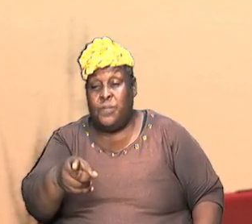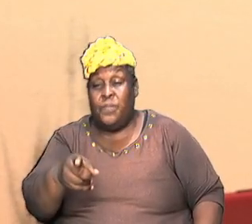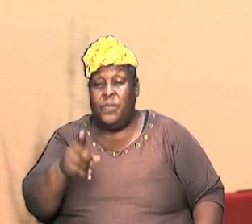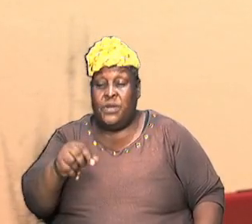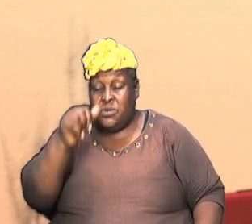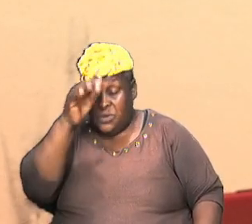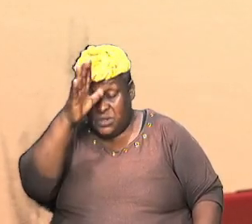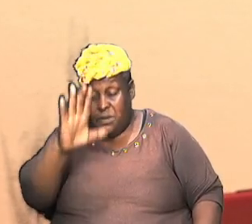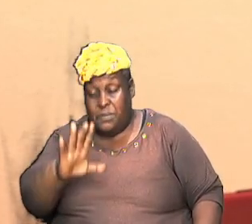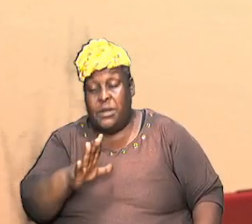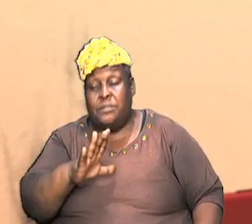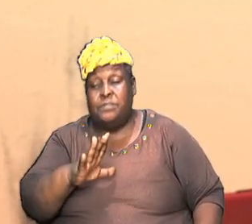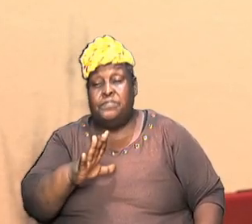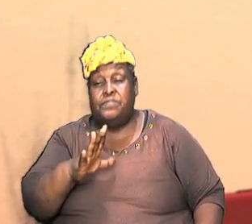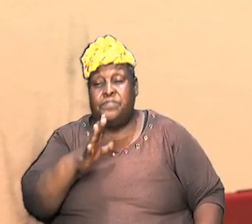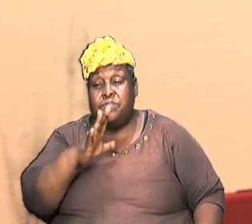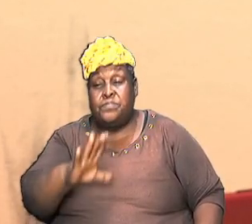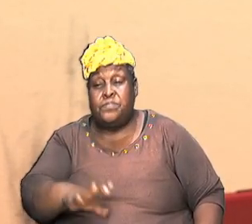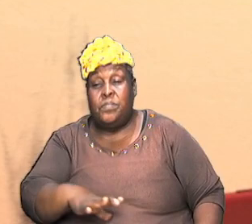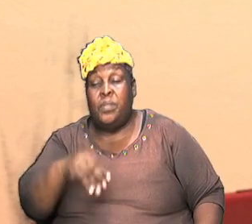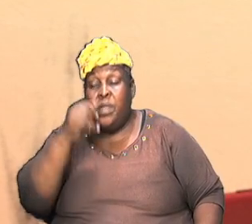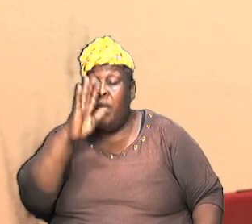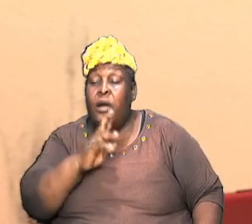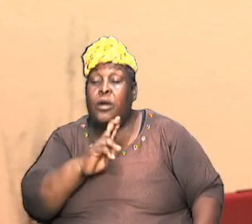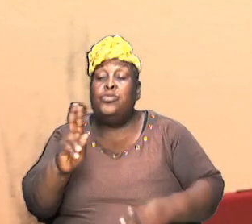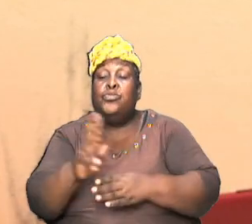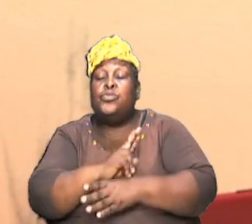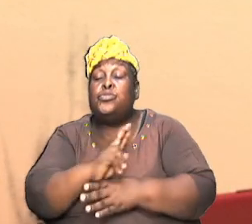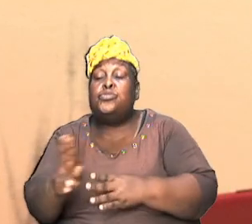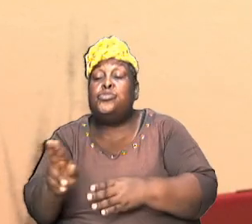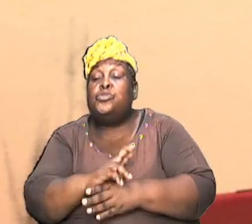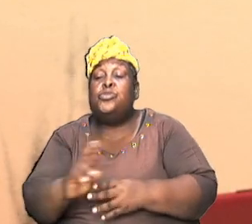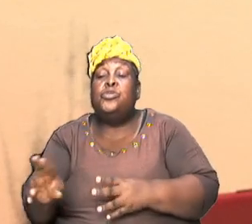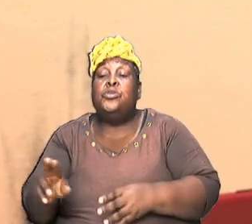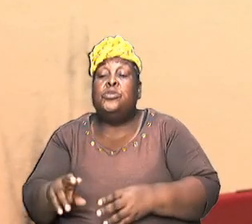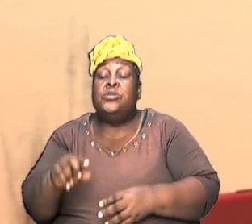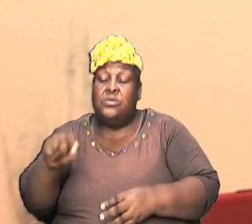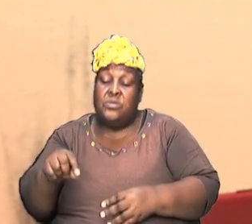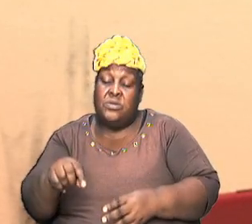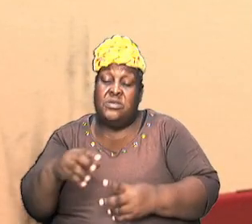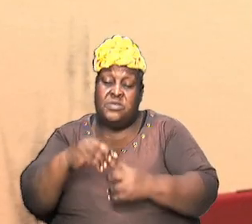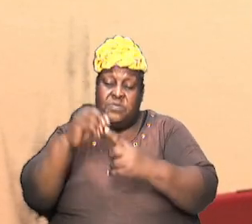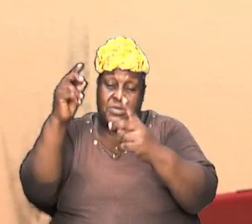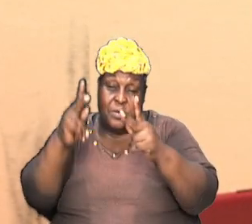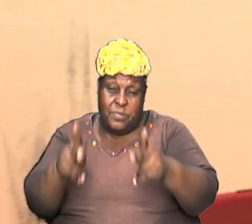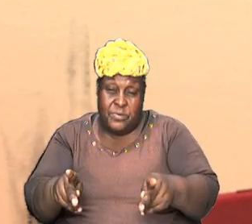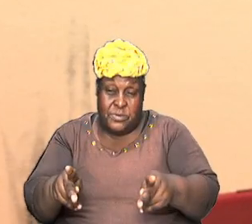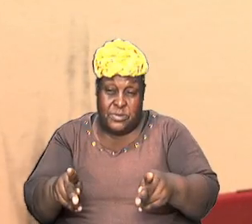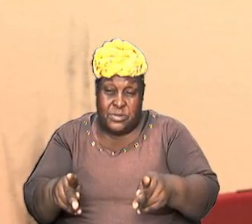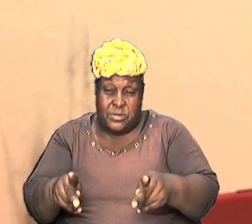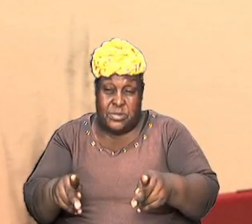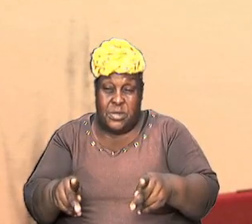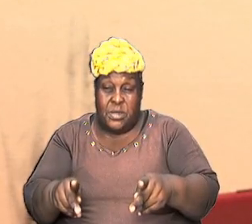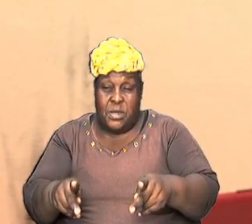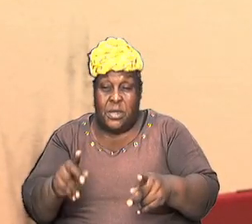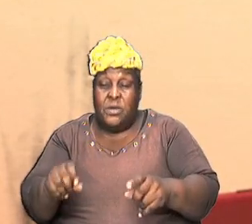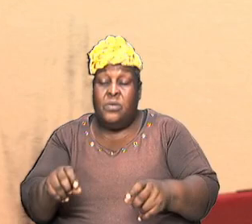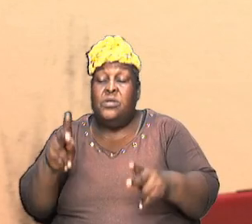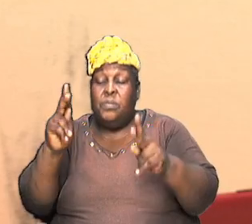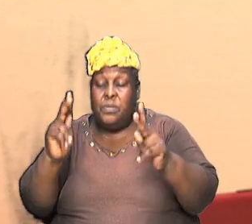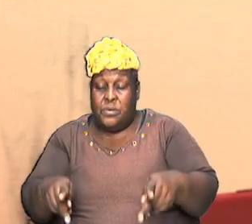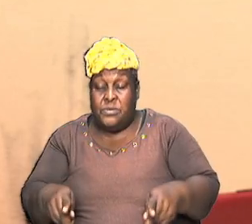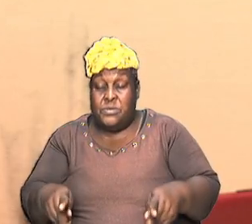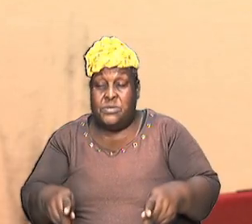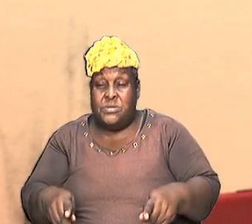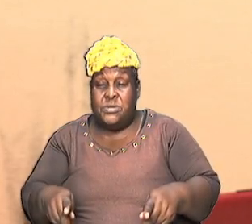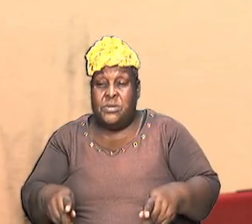was a man that God used this was a special person and this was a person who